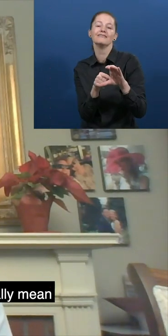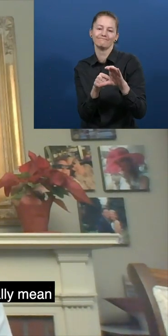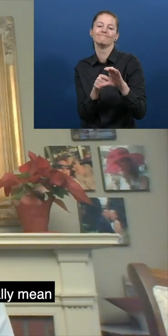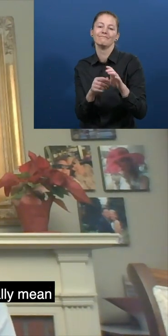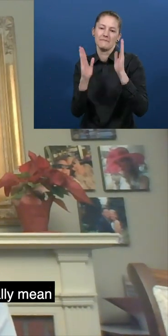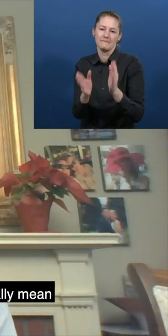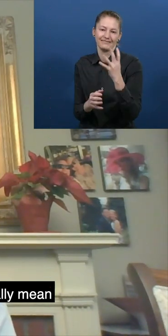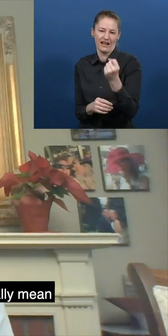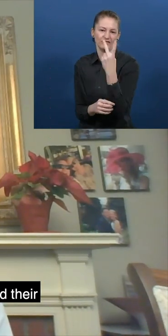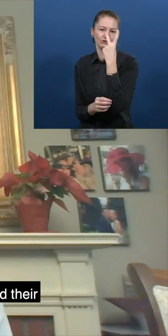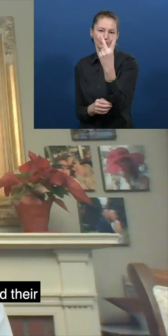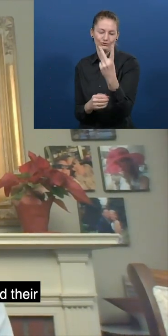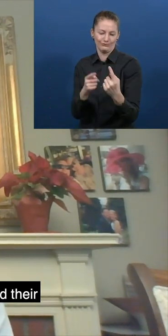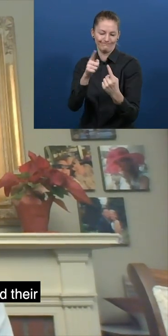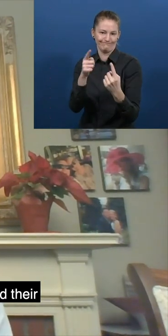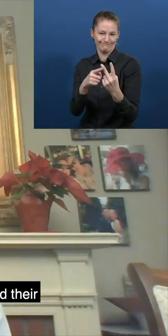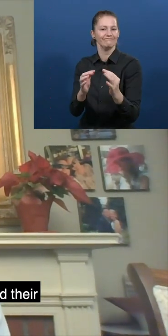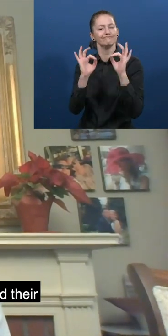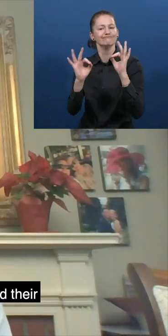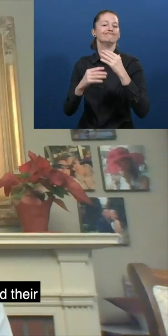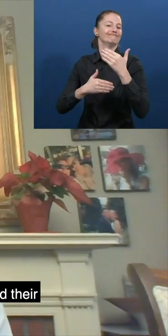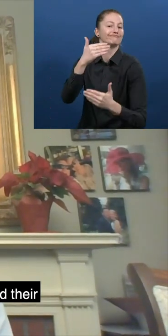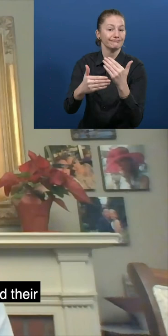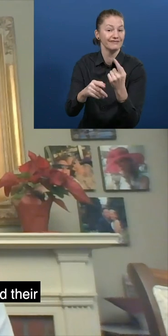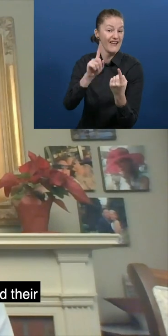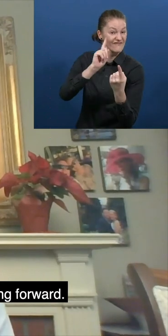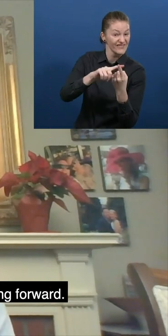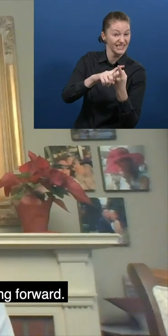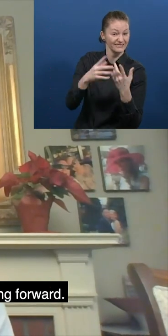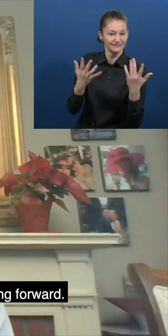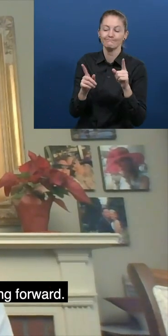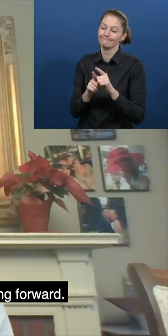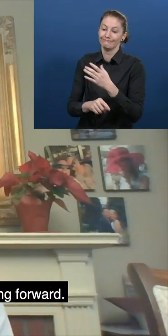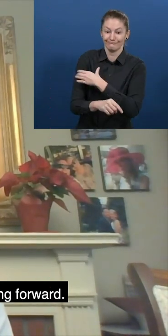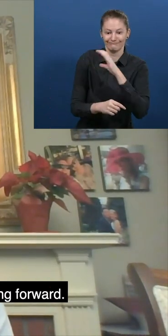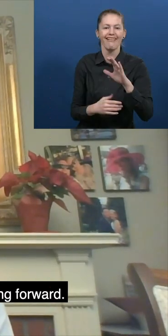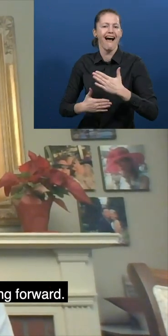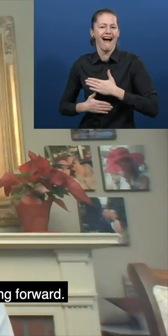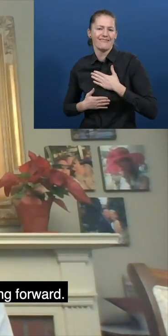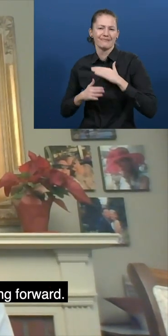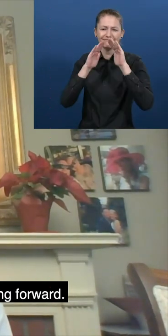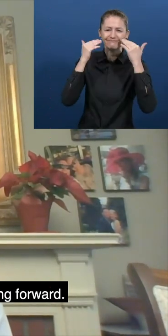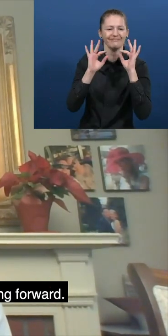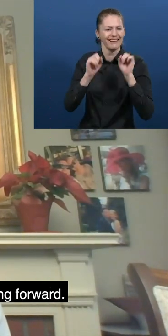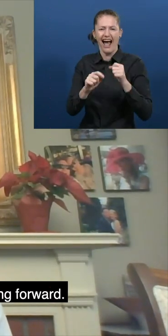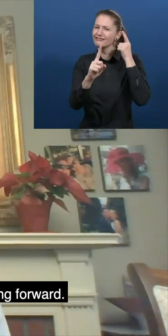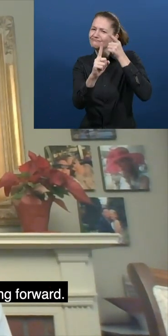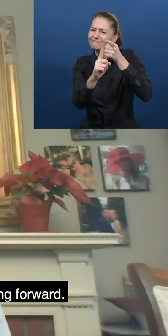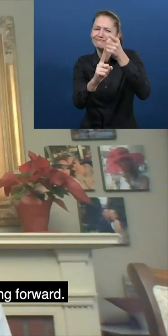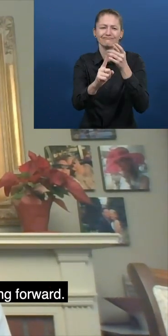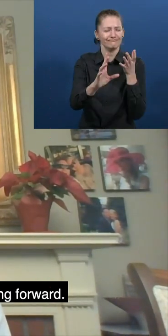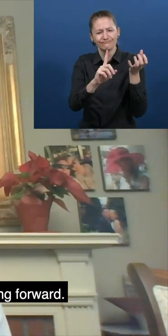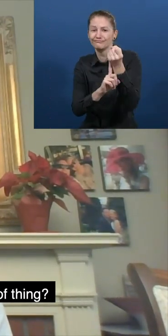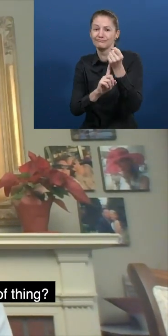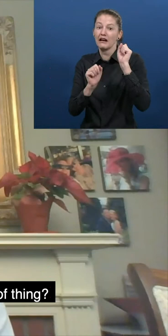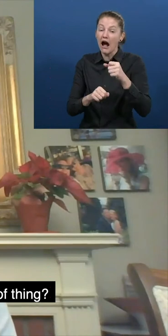potential, what we really mean in the study is around two things. One is around their career, satisfaction, and what they aspire to